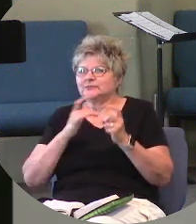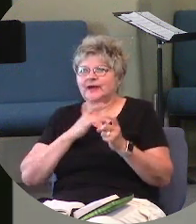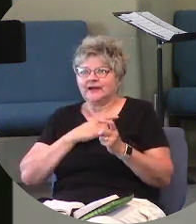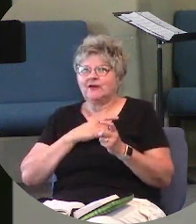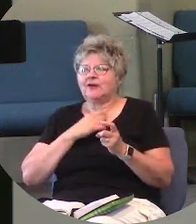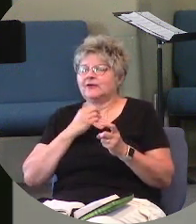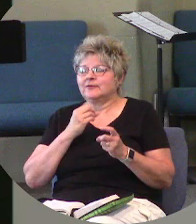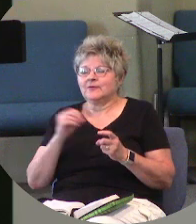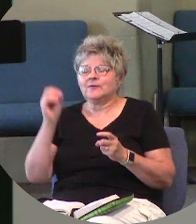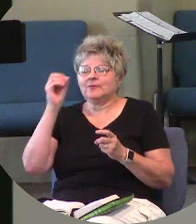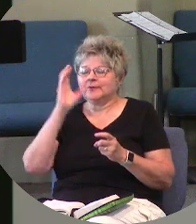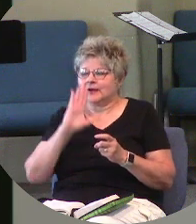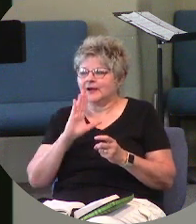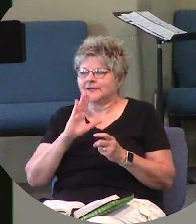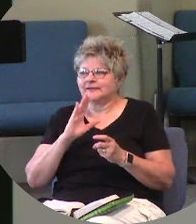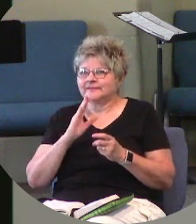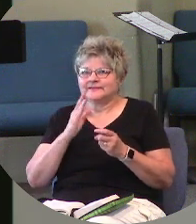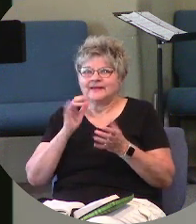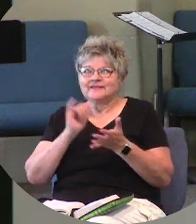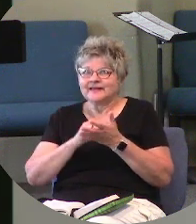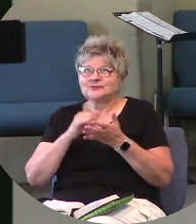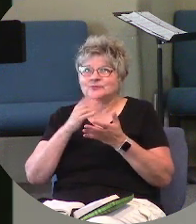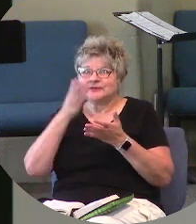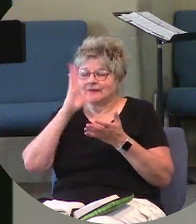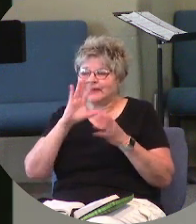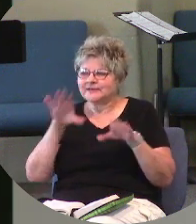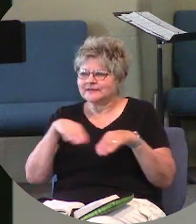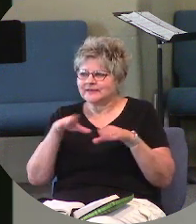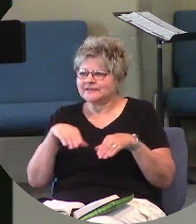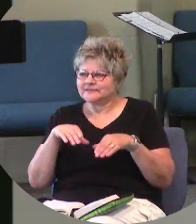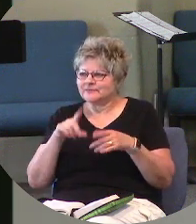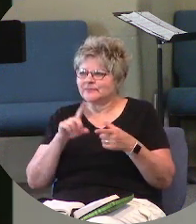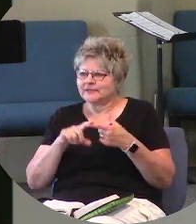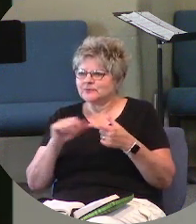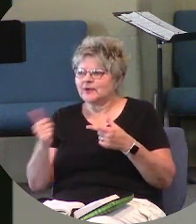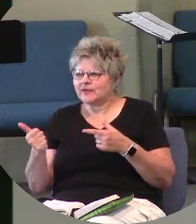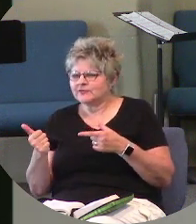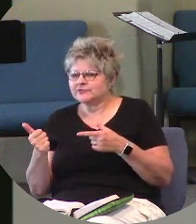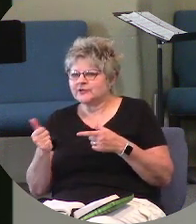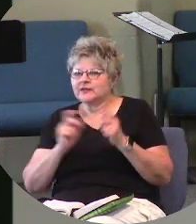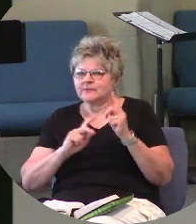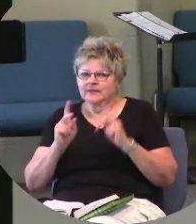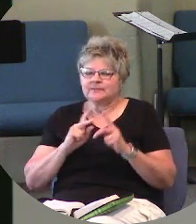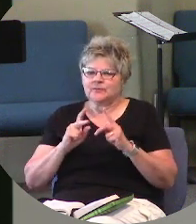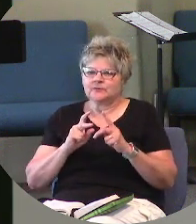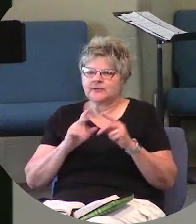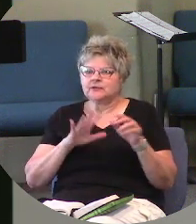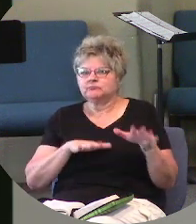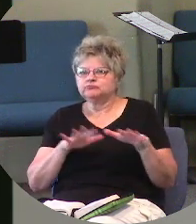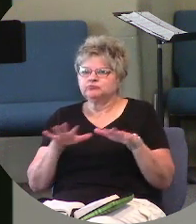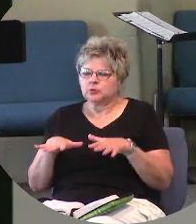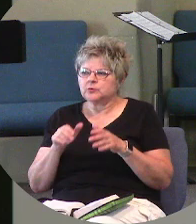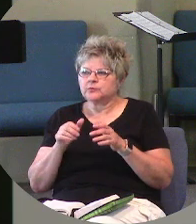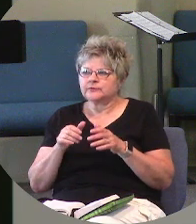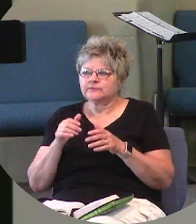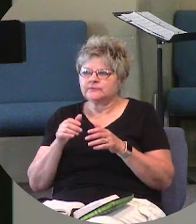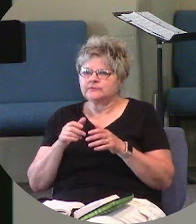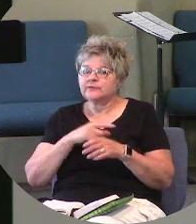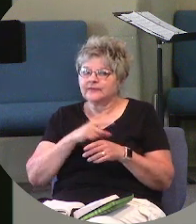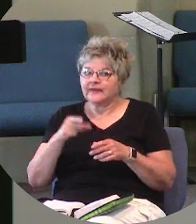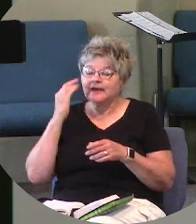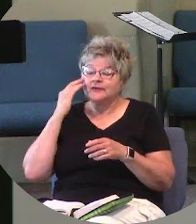that's what he does. We know that. But to others, the people you hang out with know that Jesus saves.